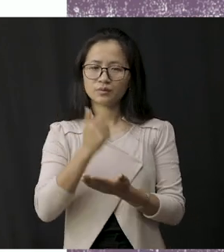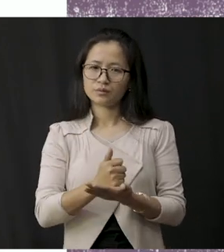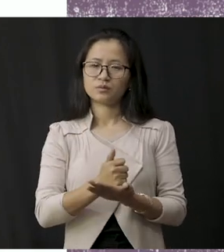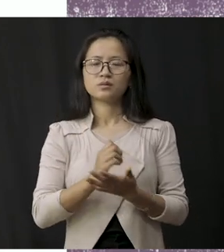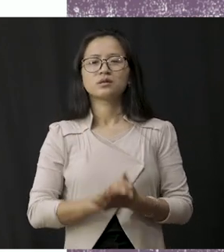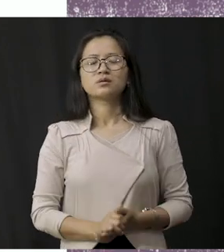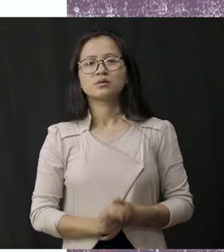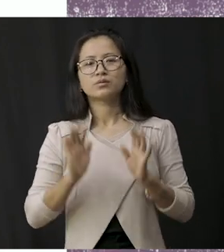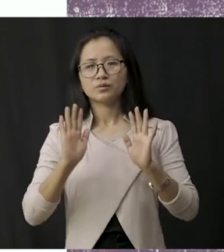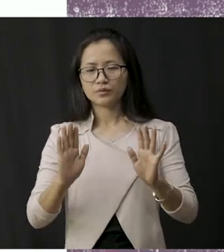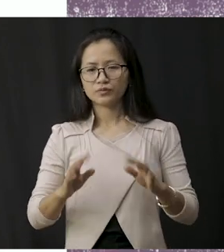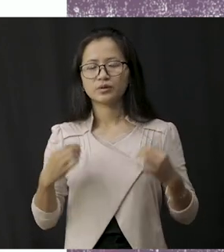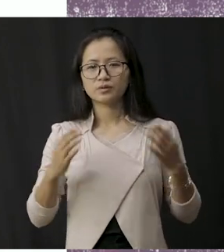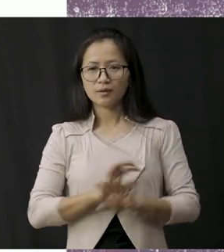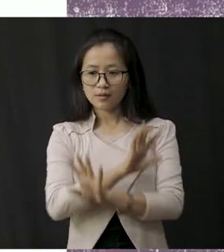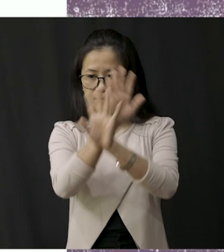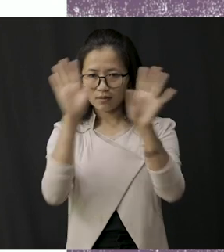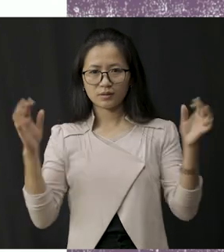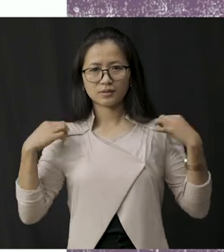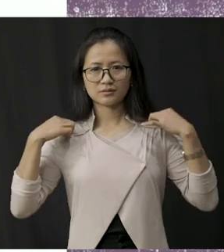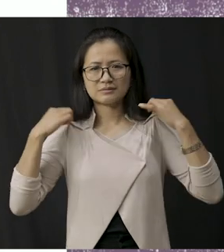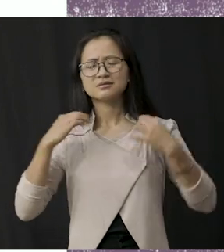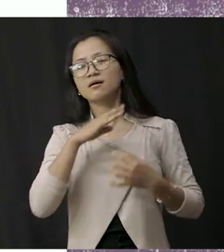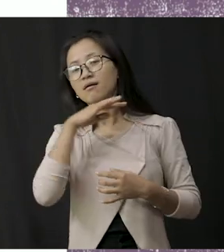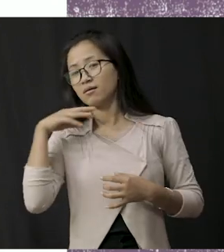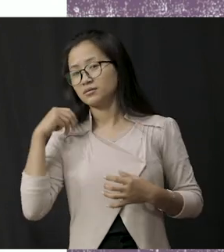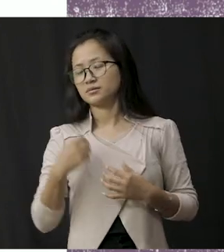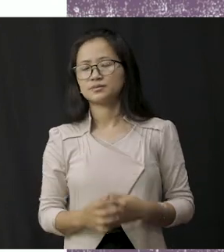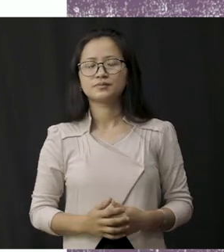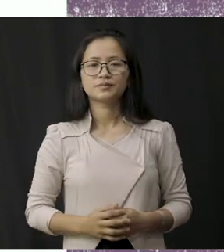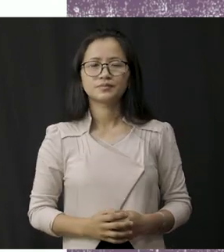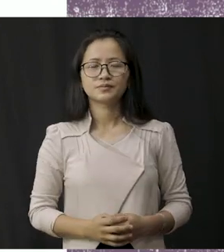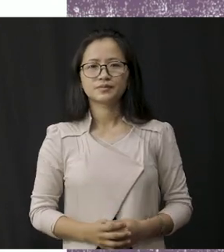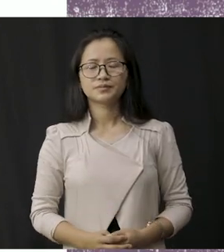remember that we have to wear a light color cloths okay